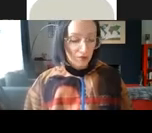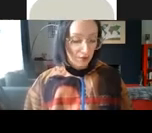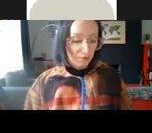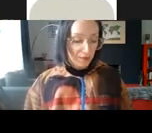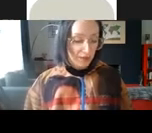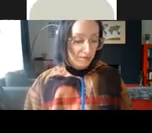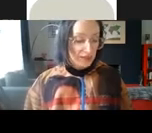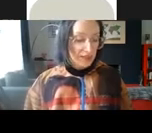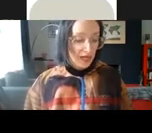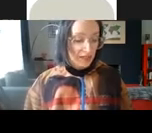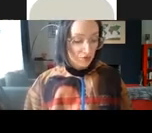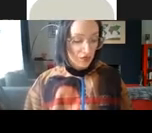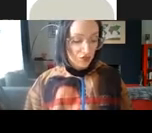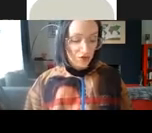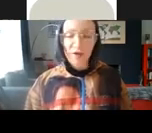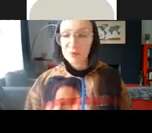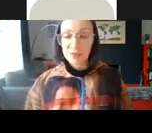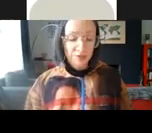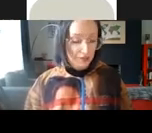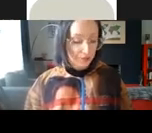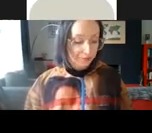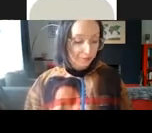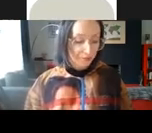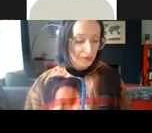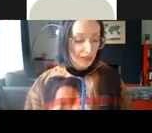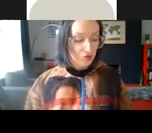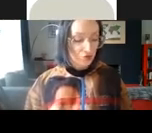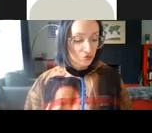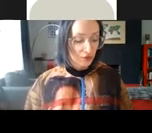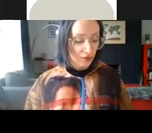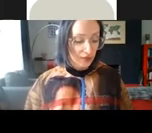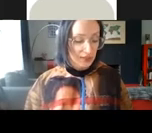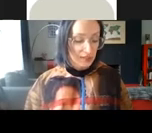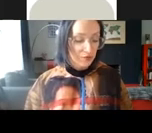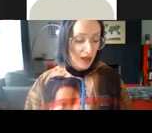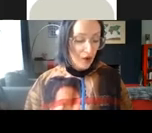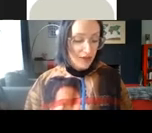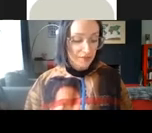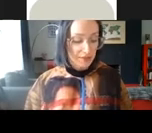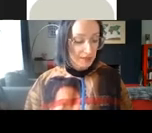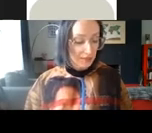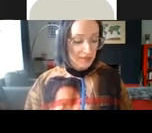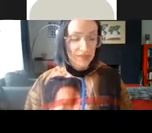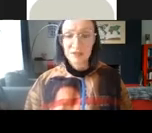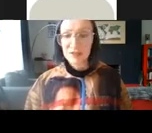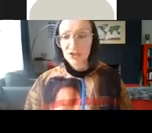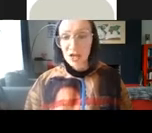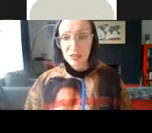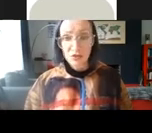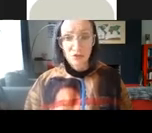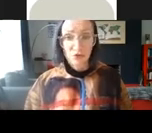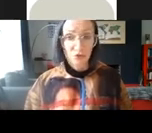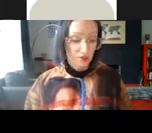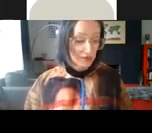to investigate the question of hybridity and to explore how hybridity can be a significant